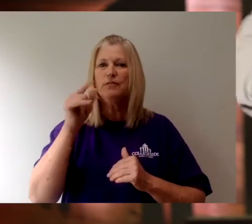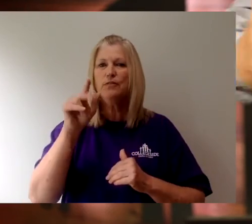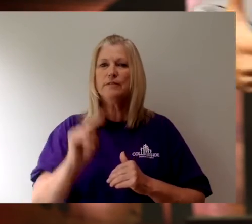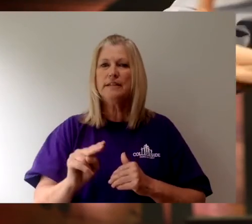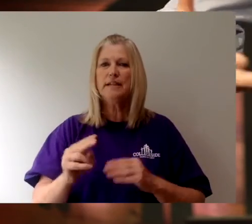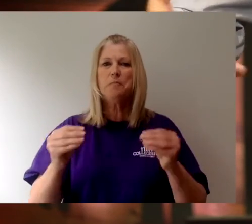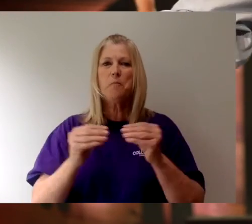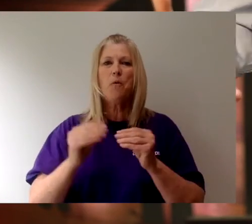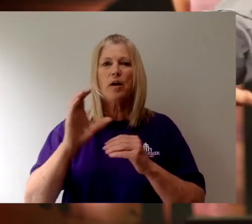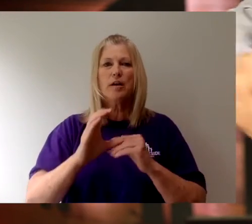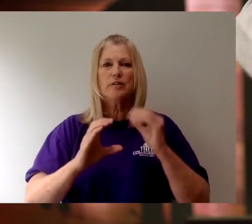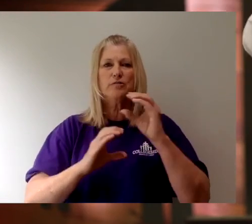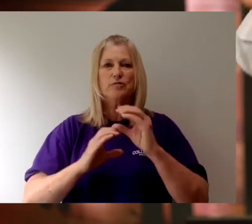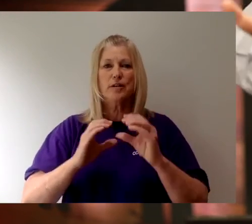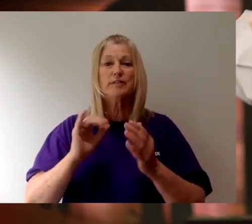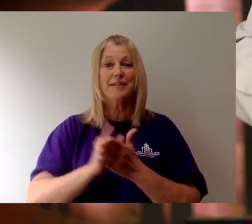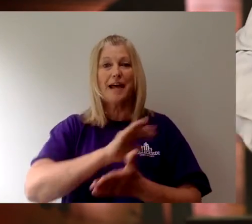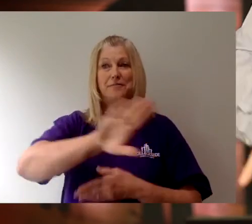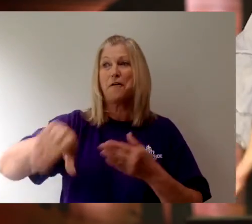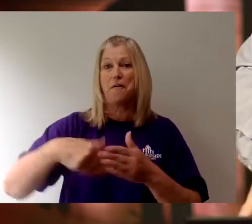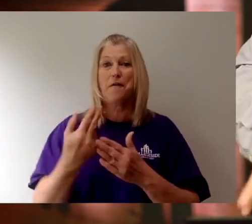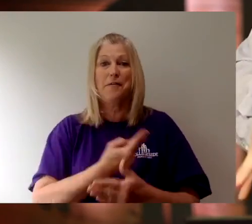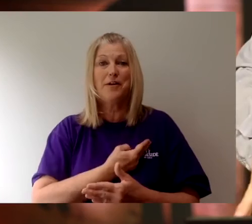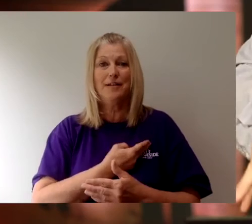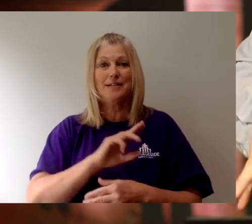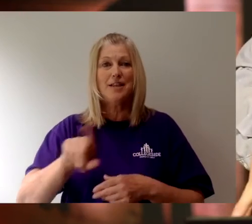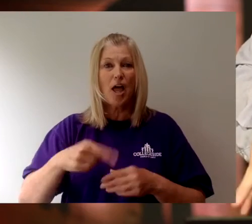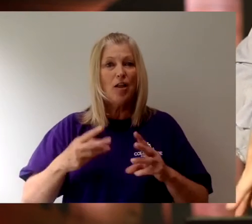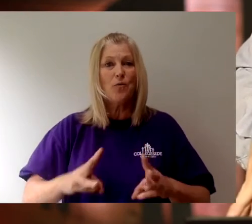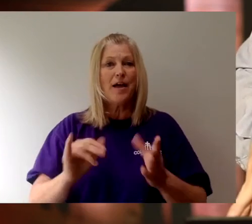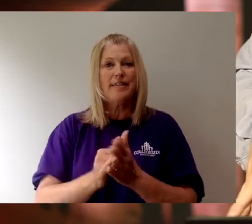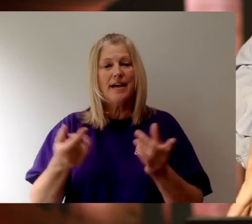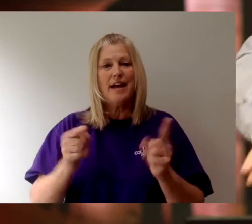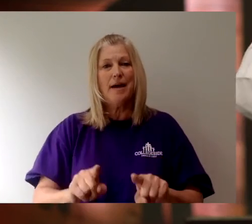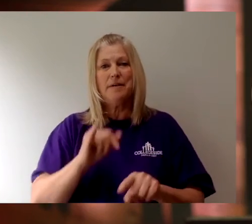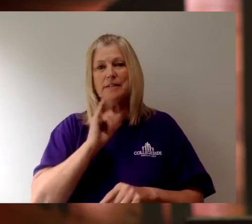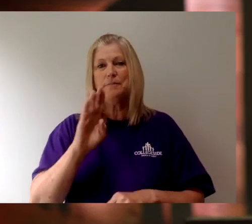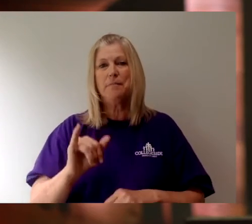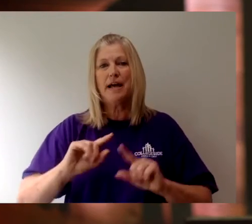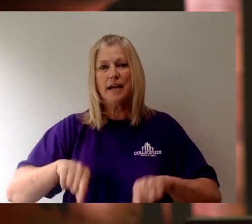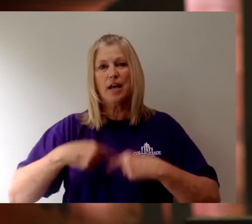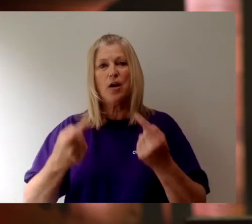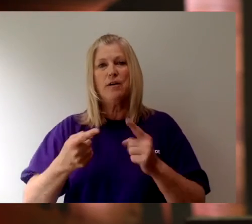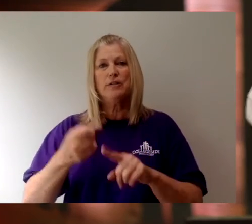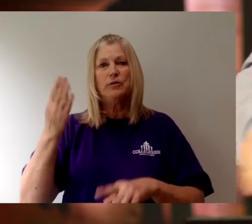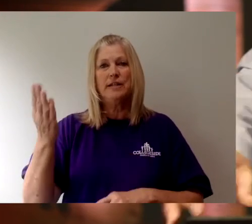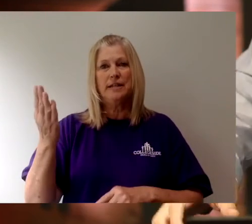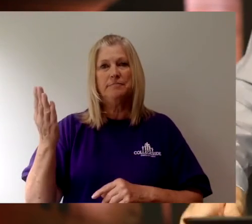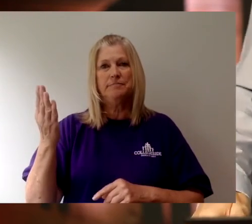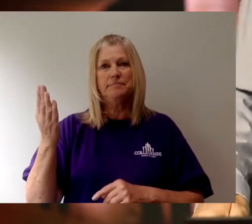If you need further construction. And by the way, that's all of us. The only way that happens is by going to Him.